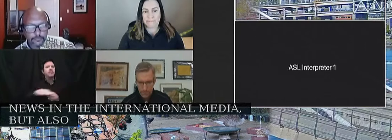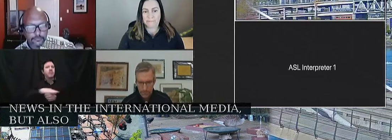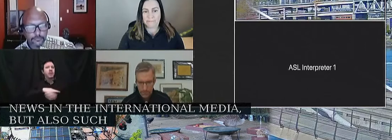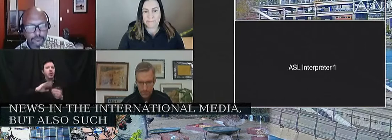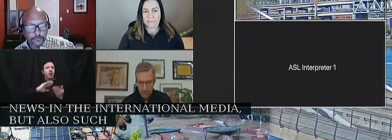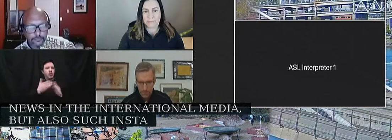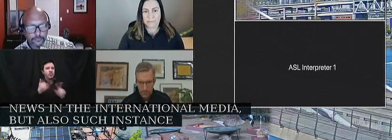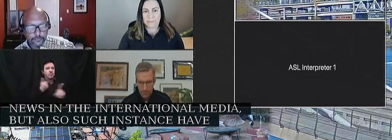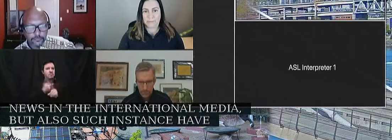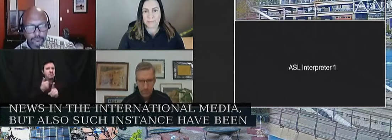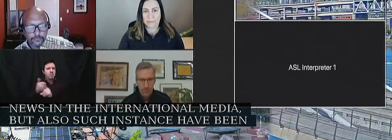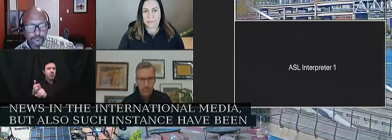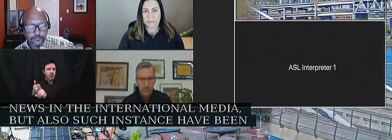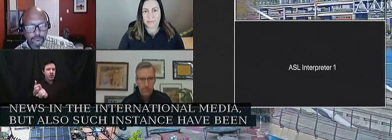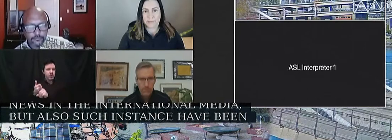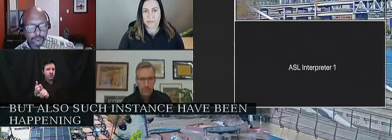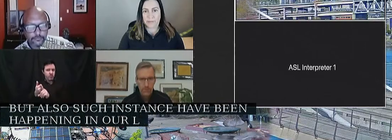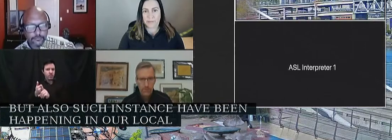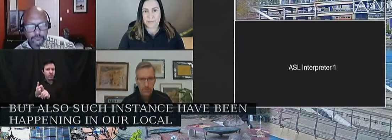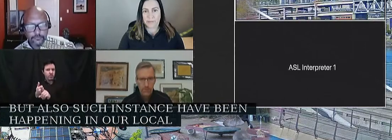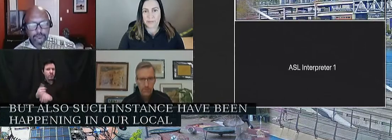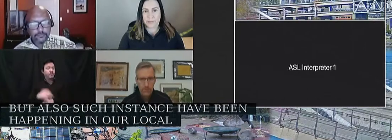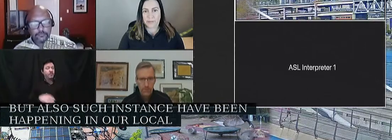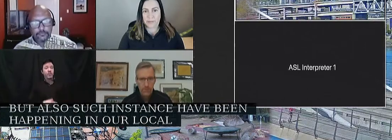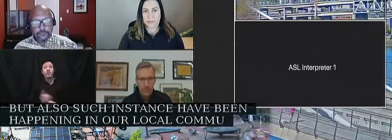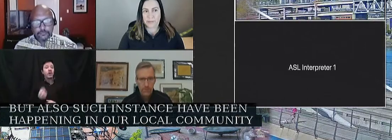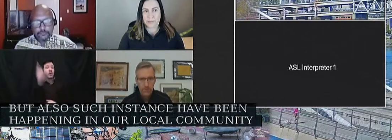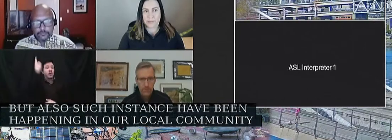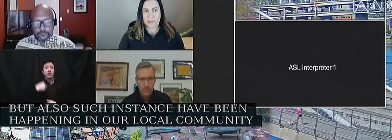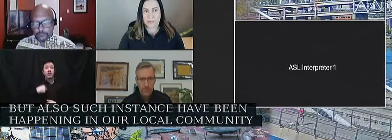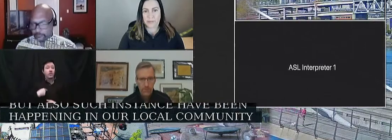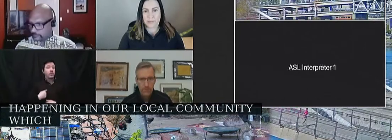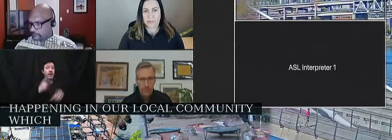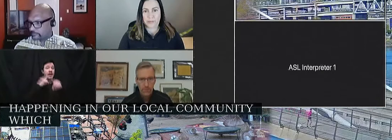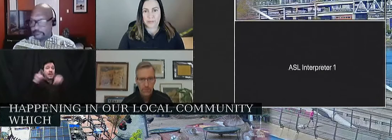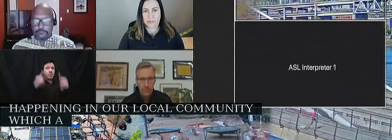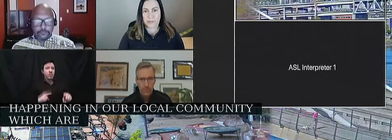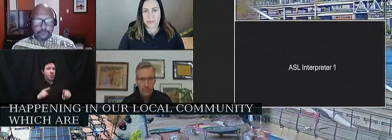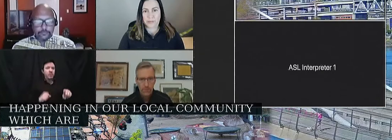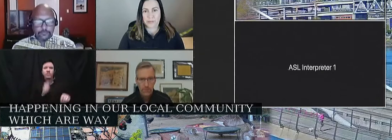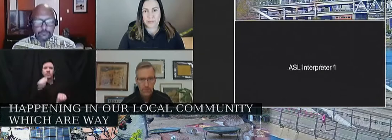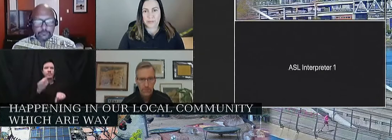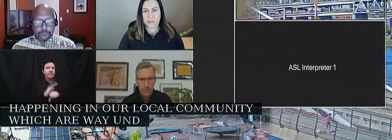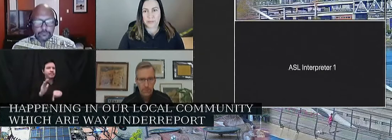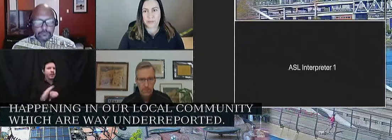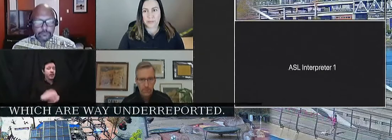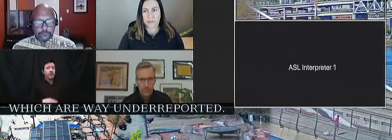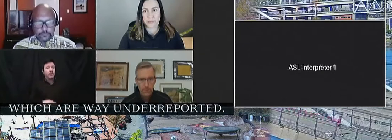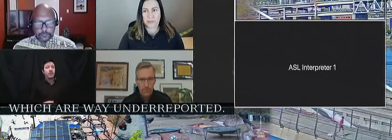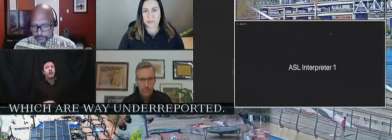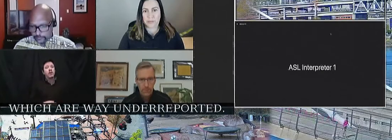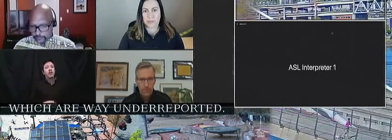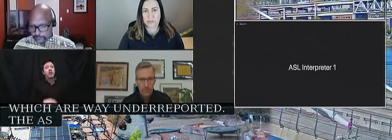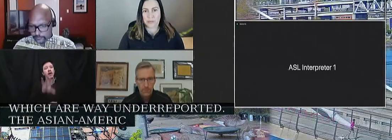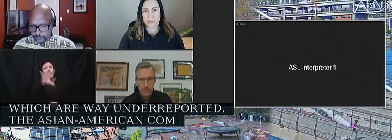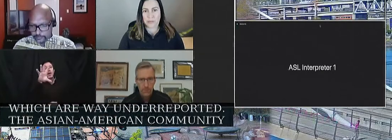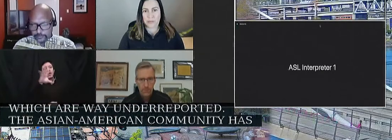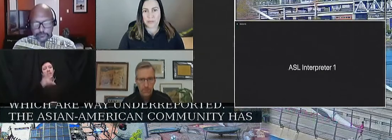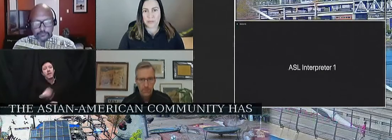community, which are way under-reported. The Asian American community has been harassed,